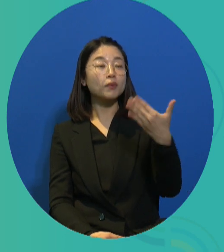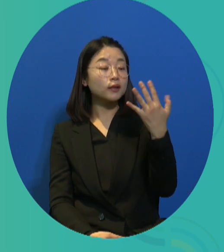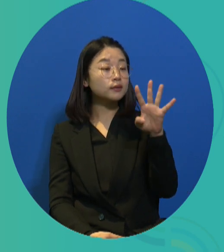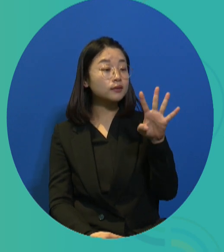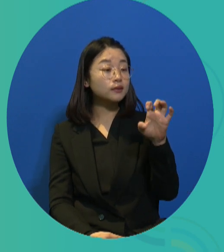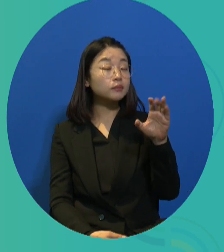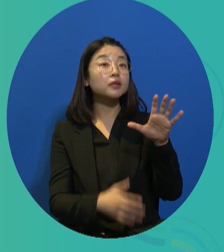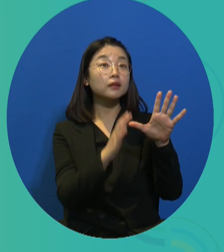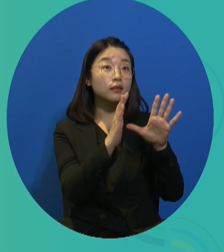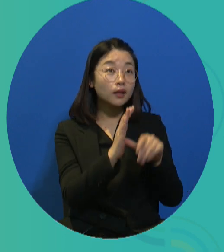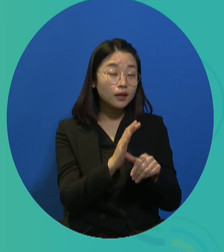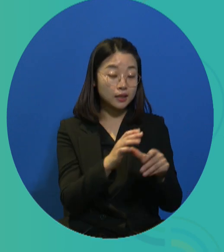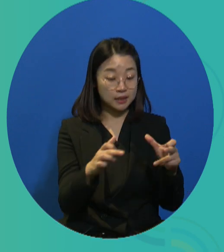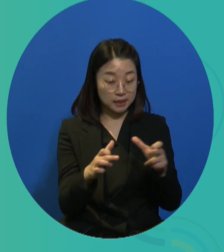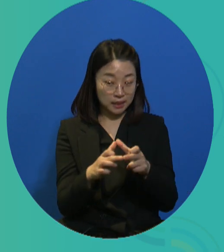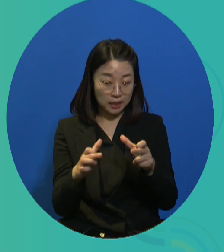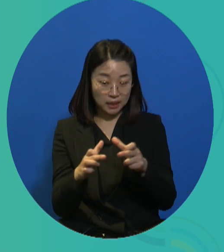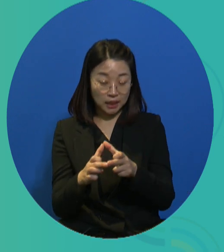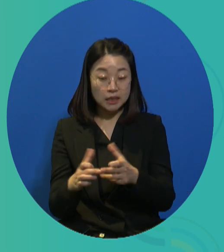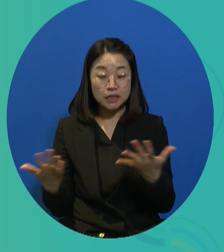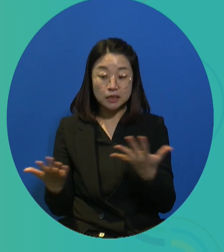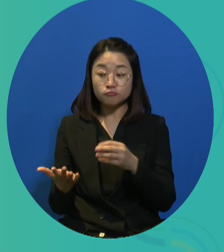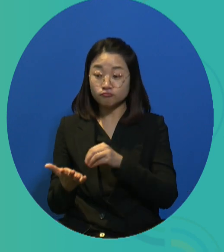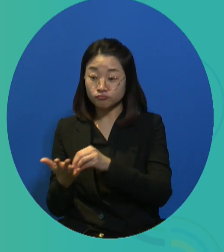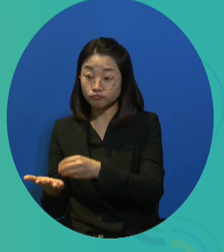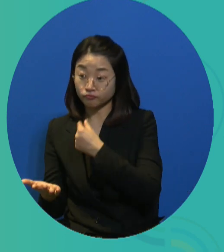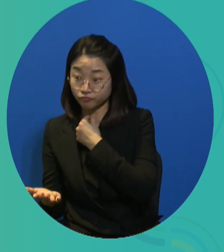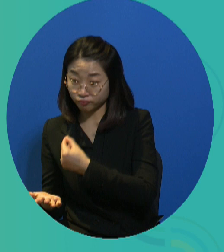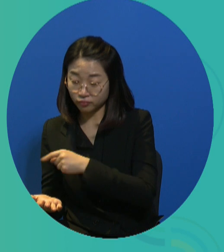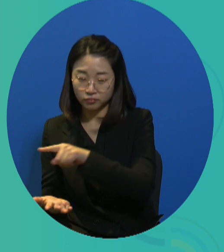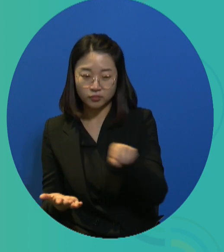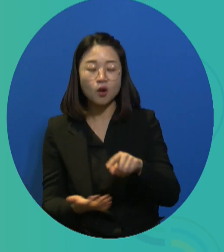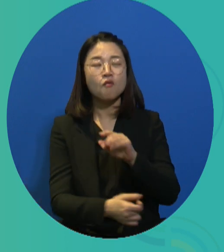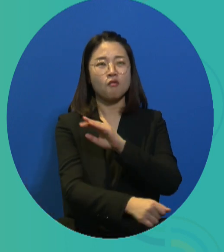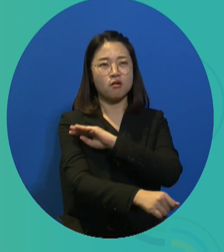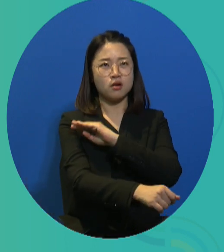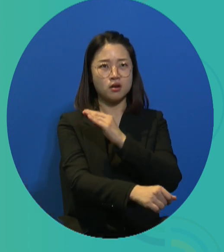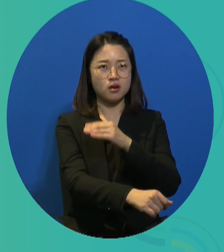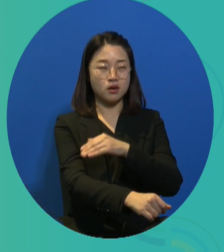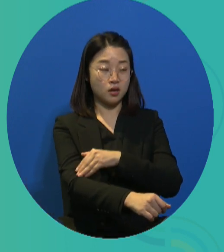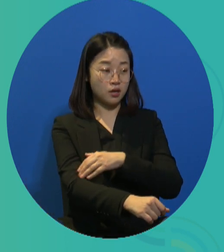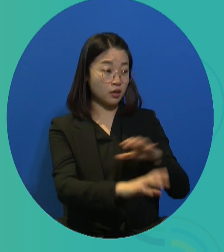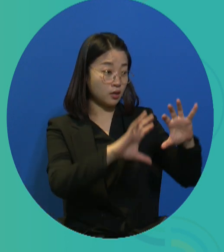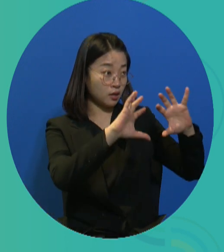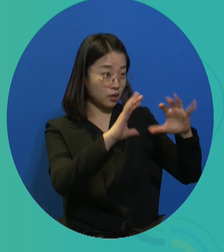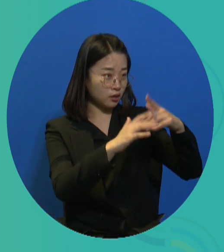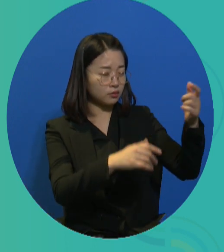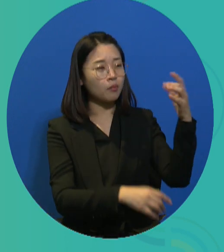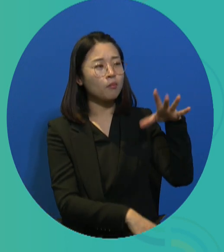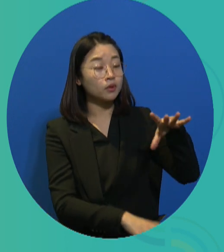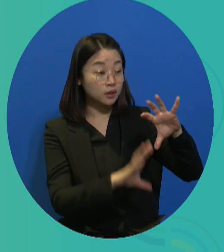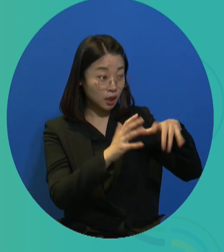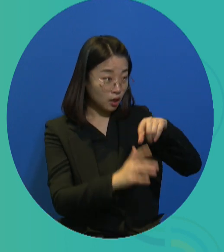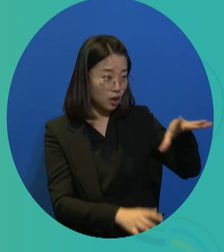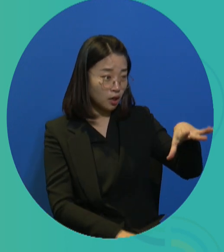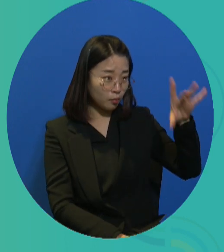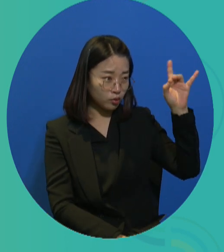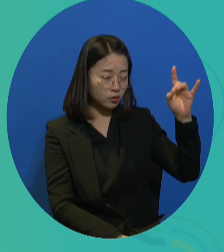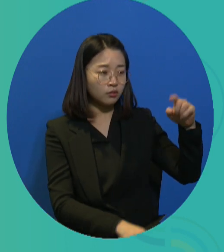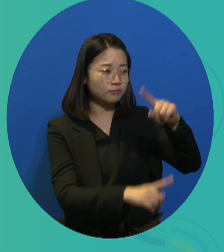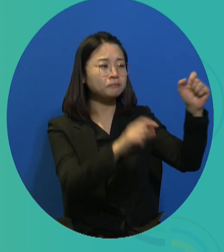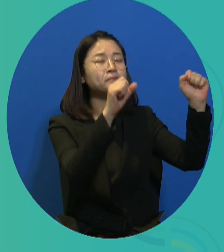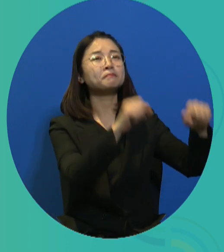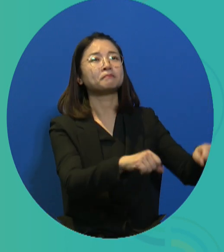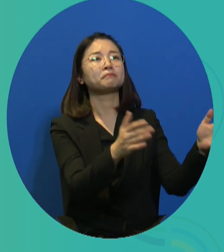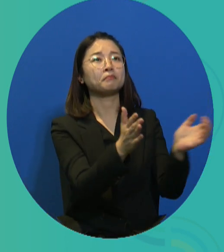In 1944, as I mentioned, the employment recommendation was adopted. This is indeed the